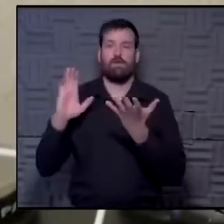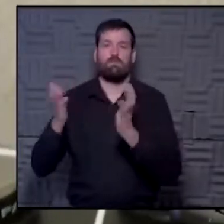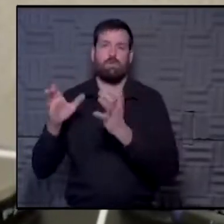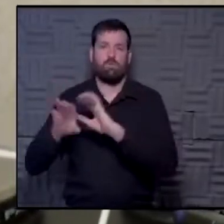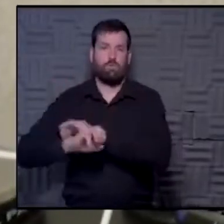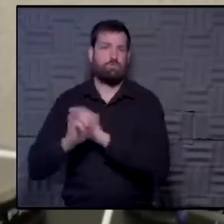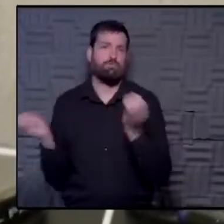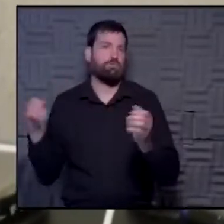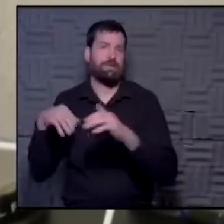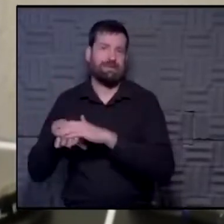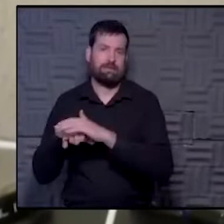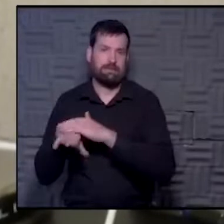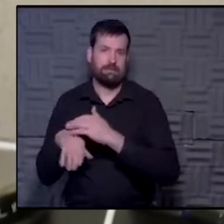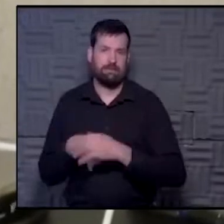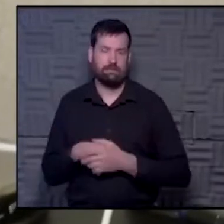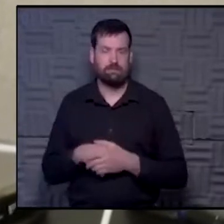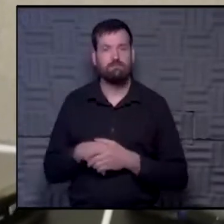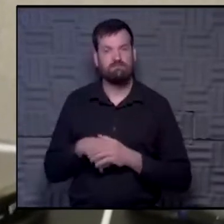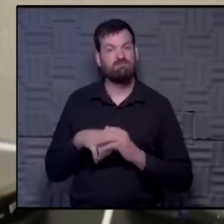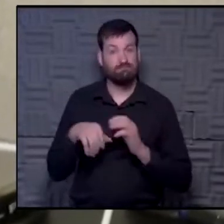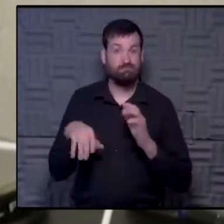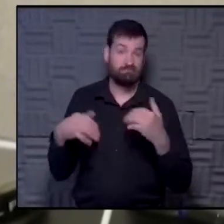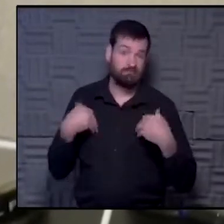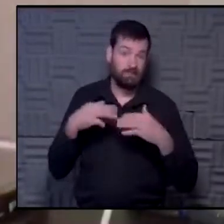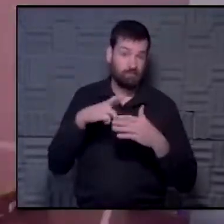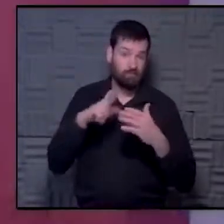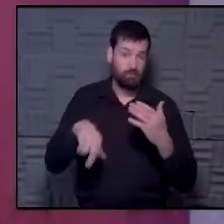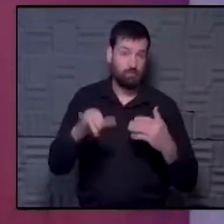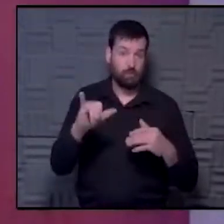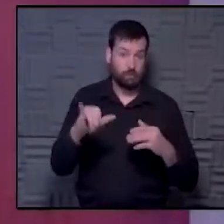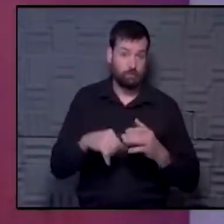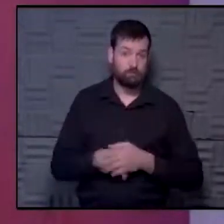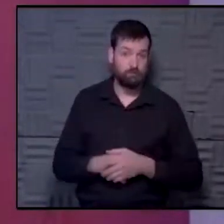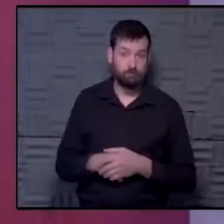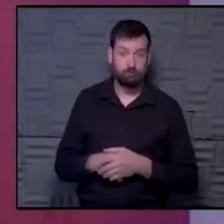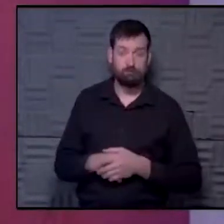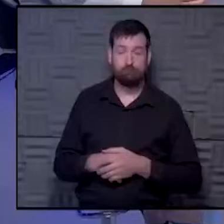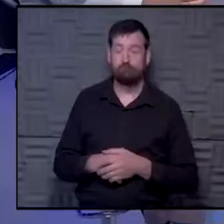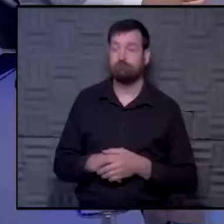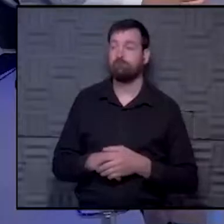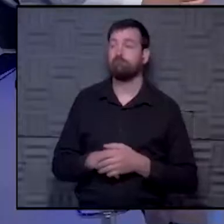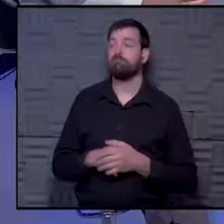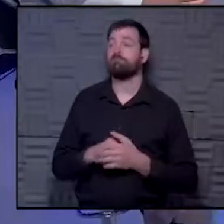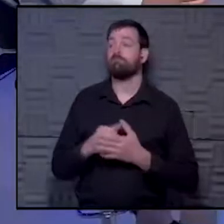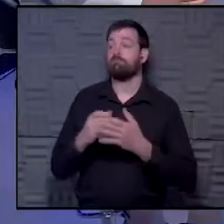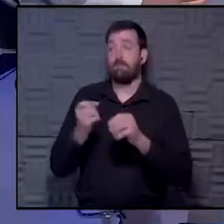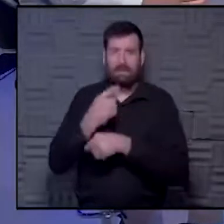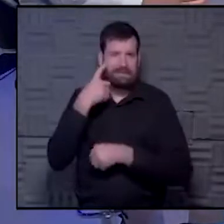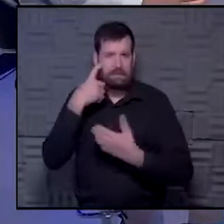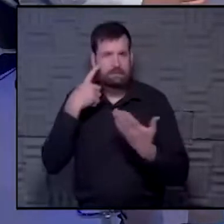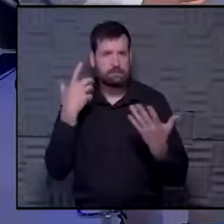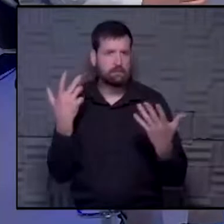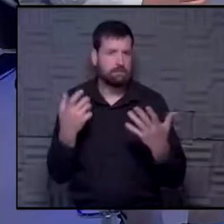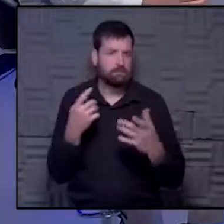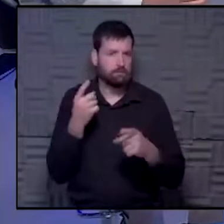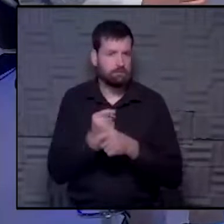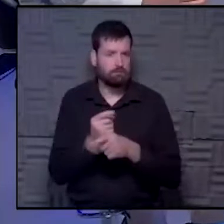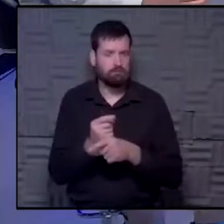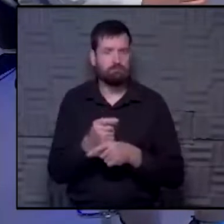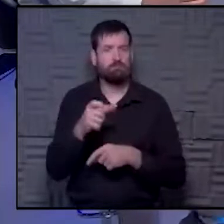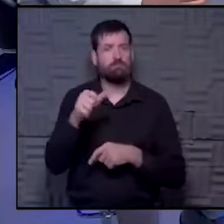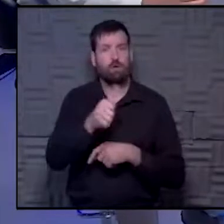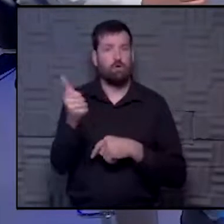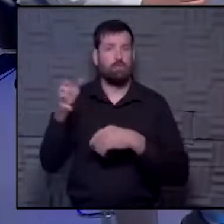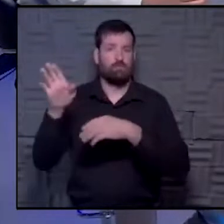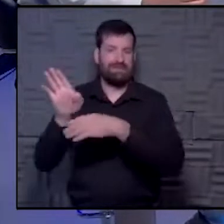have telehealth. And we were able to find some results in that as well. I mean, I think it makes sense conceptually, right? We know that in other